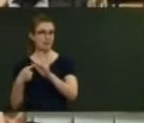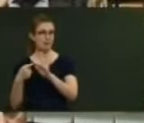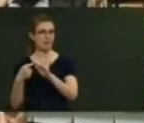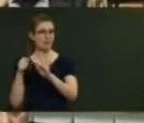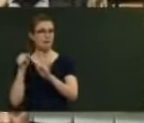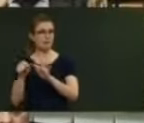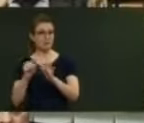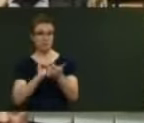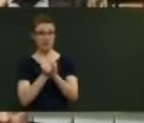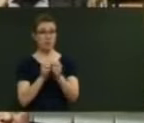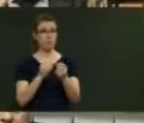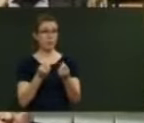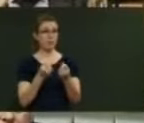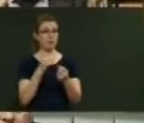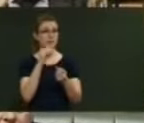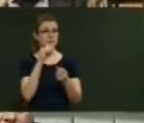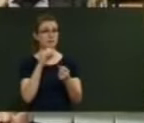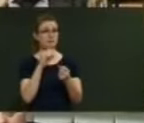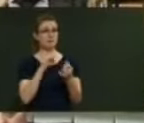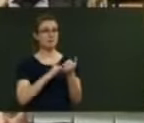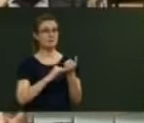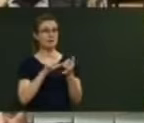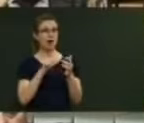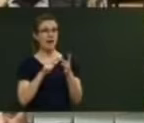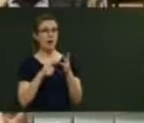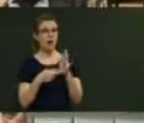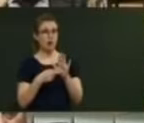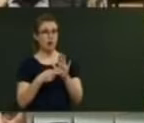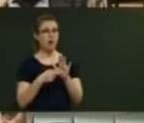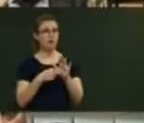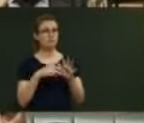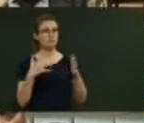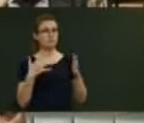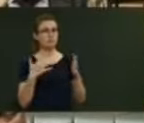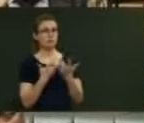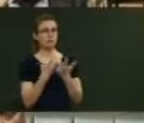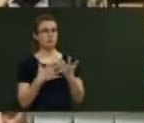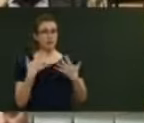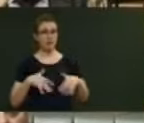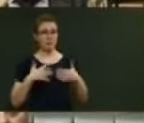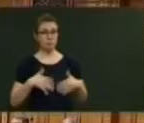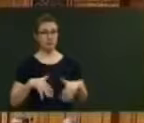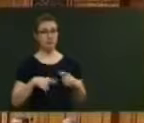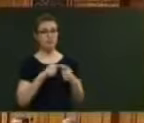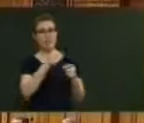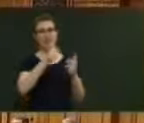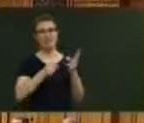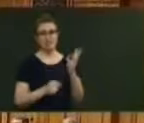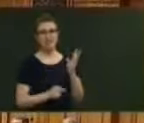University of Canterbury and the New Zealand Drylands Forest initiative and will operate on a dollar-for-dollar basis matched by the industry.